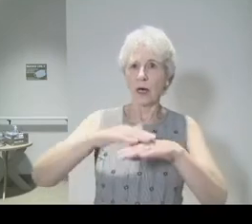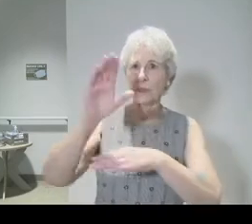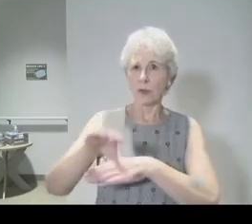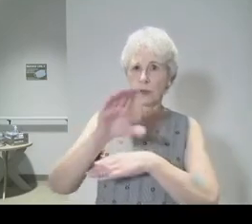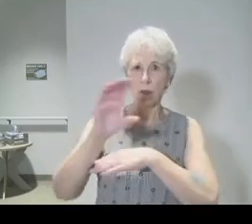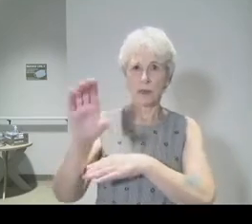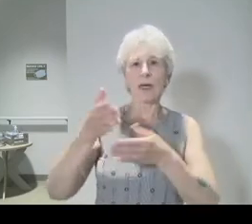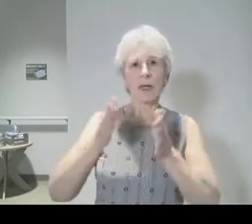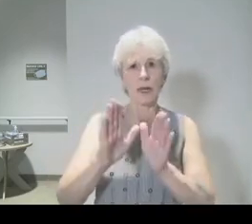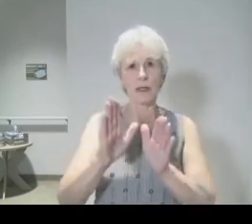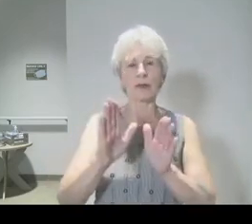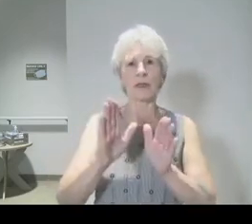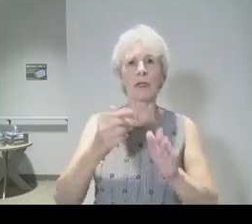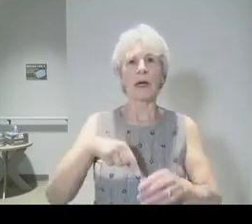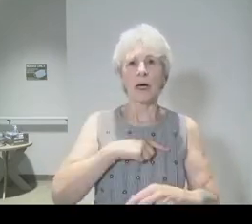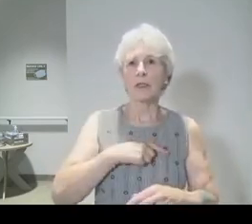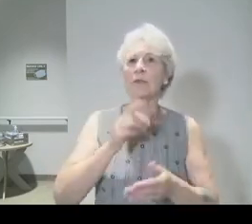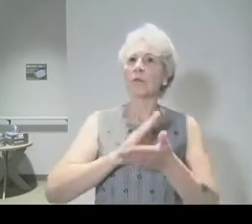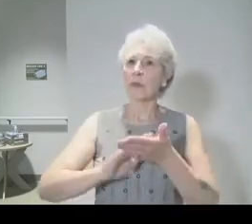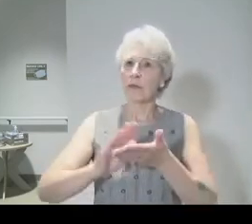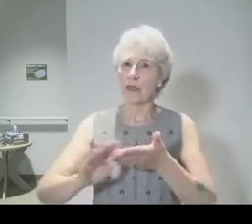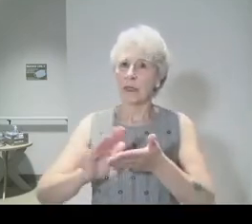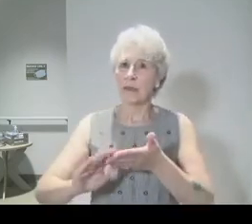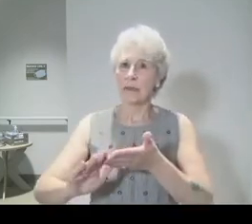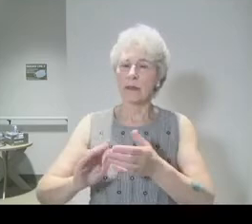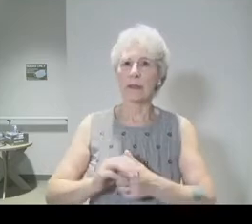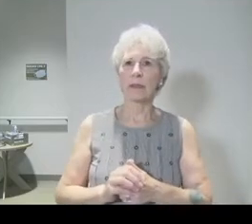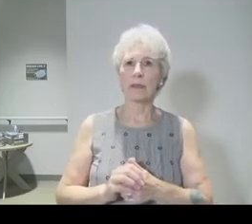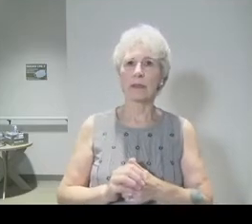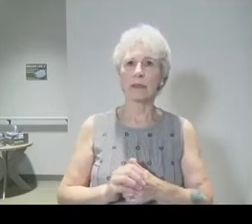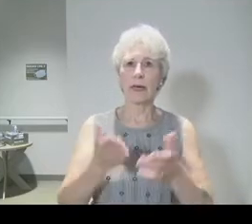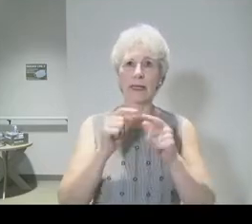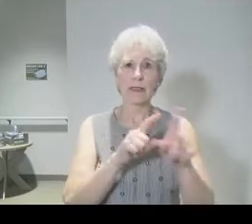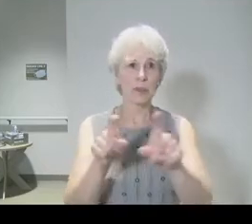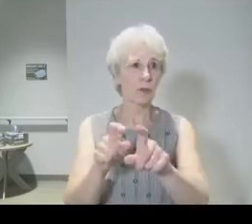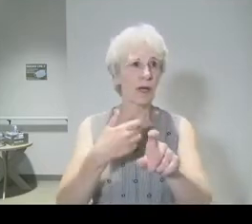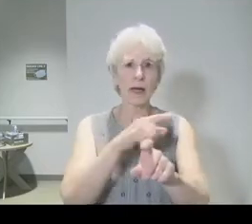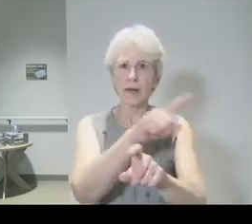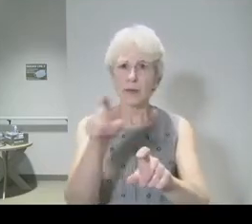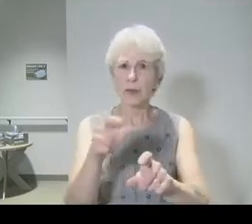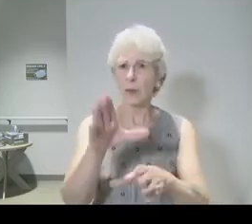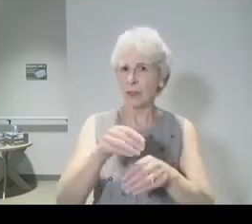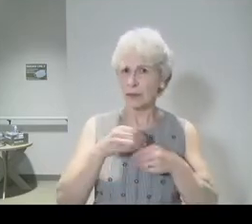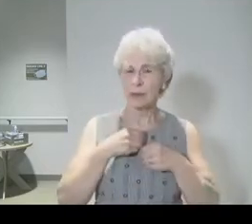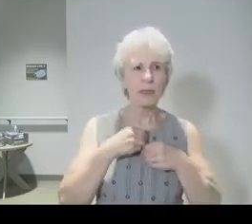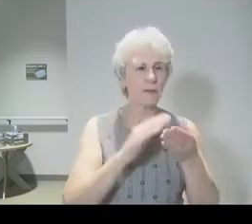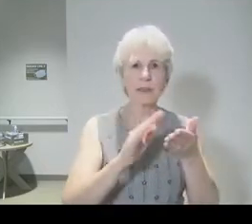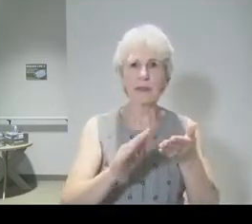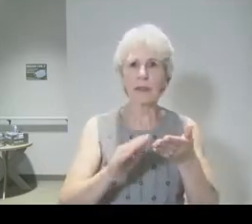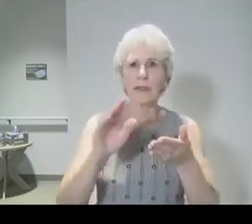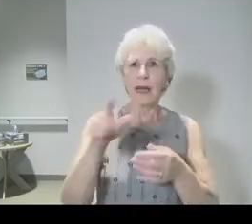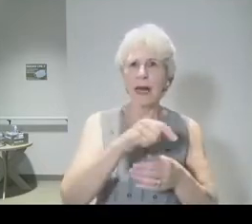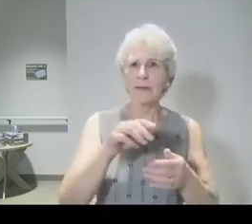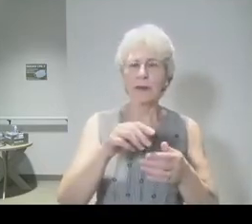that allows us to be forgiven. And so I ask you, have you received that forgiveness? Have you painted the blood over